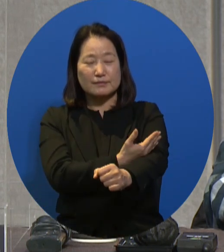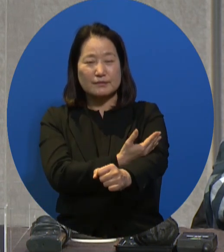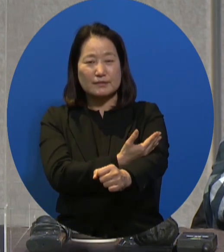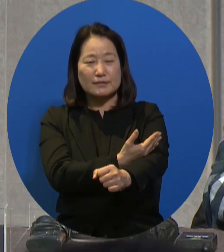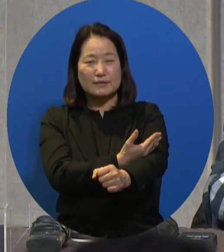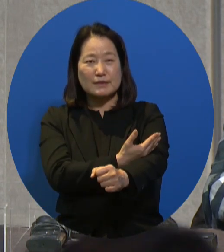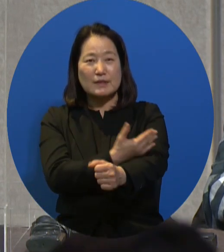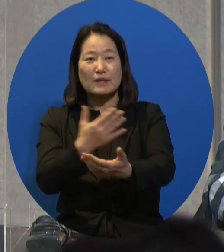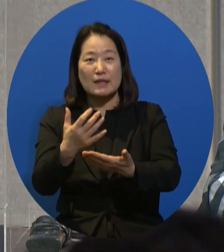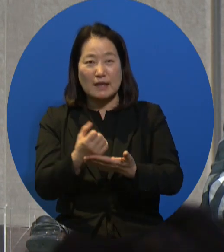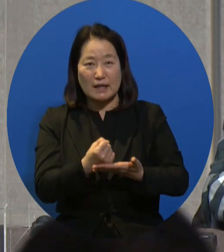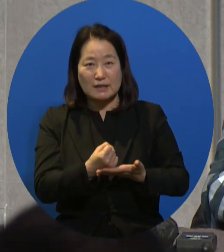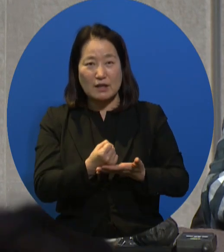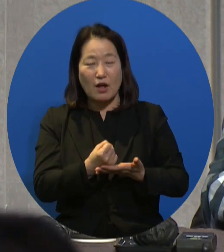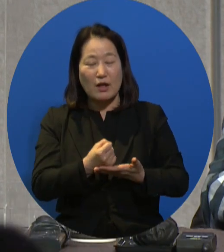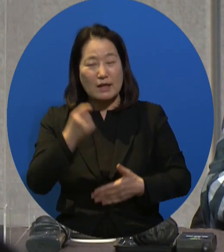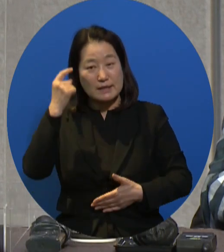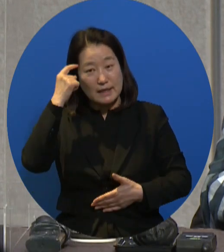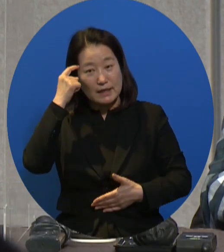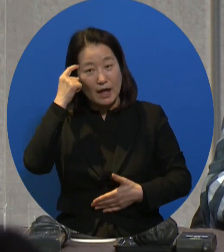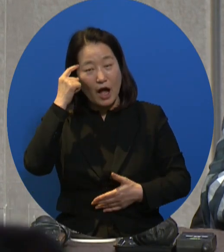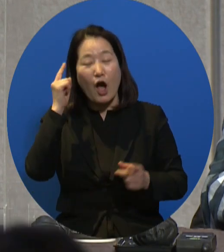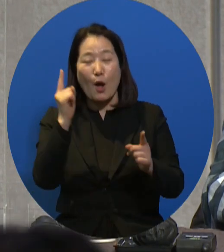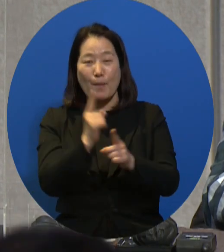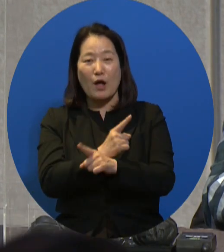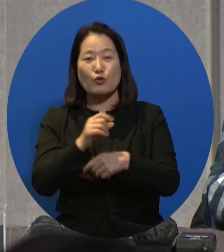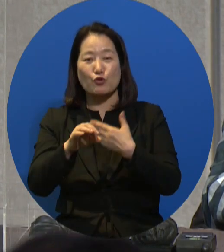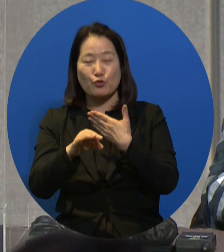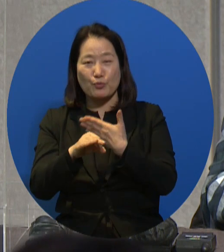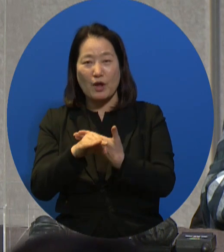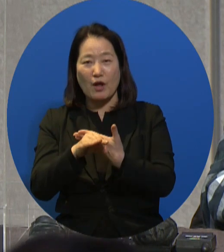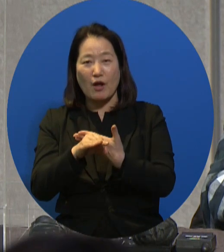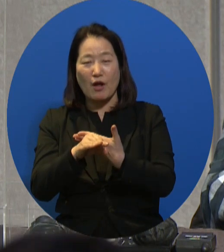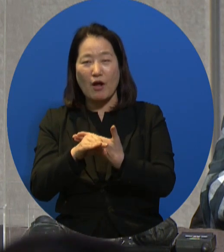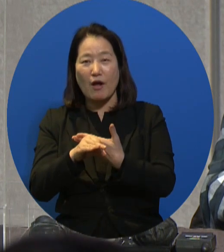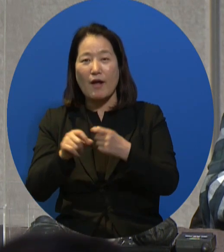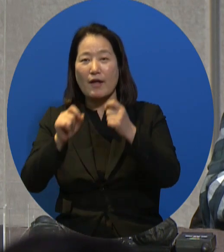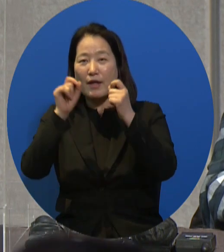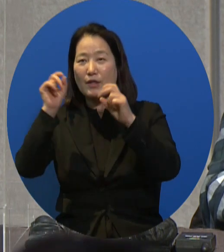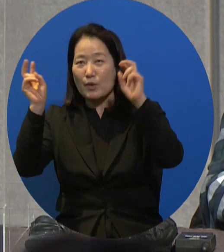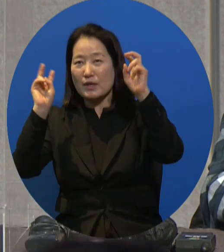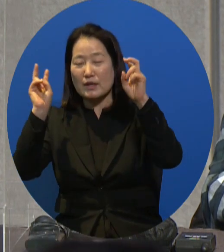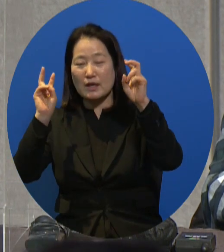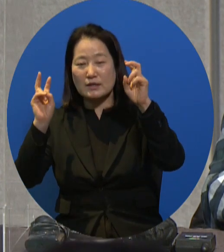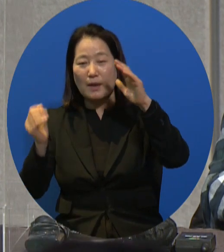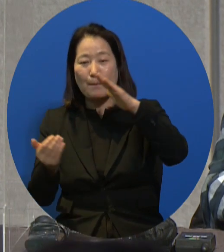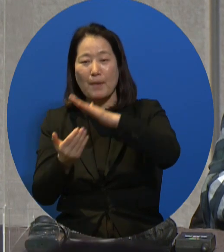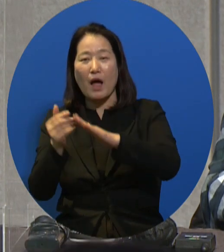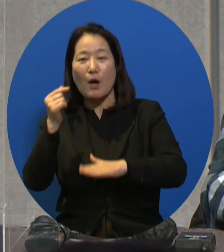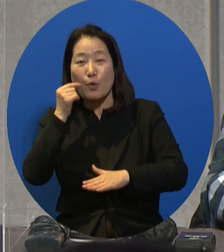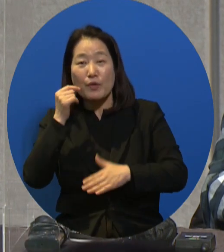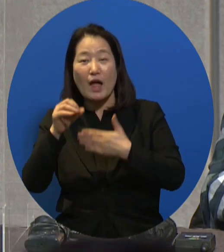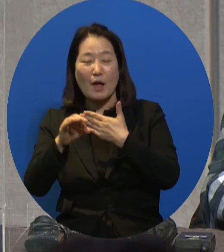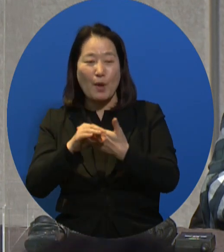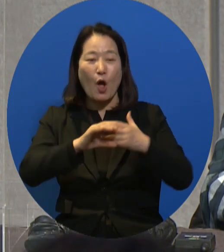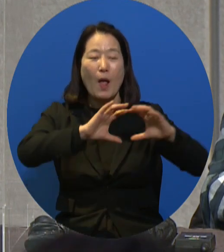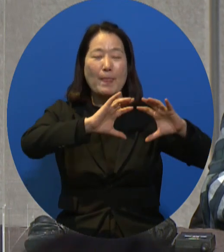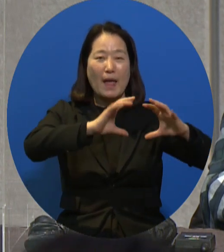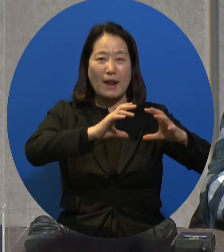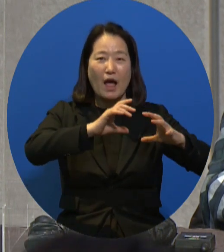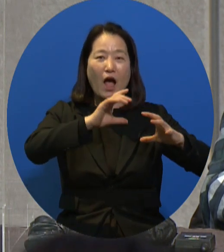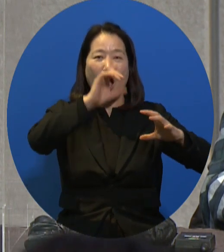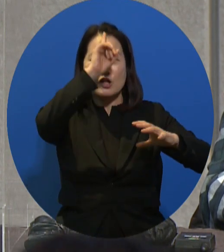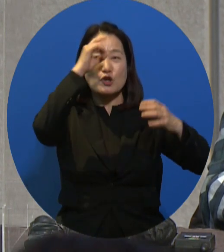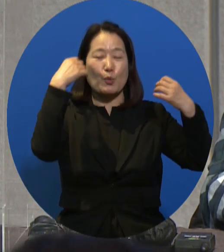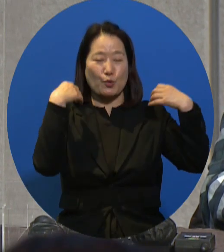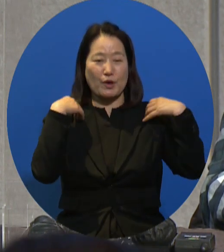Employment or work for disabled persons and work by disabled persons should be recognized as a basic and fundamental